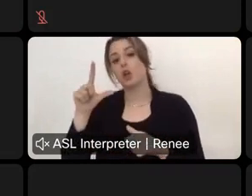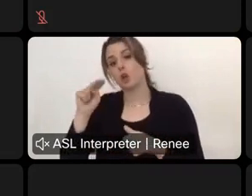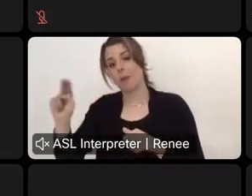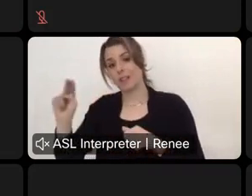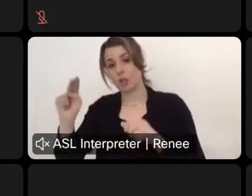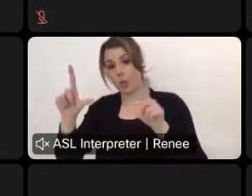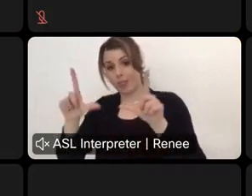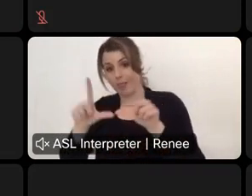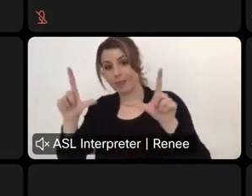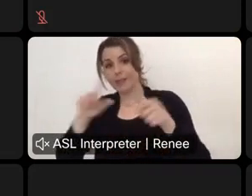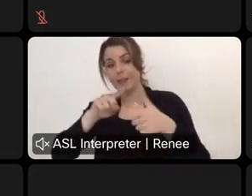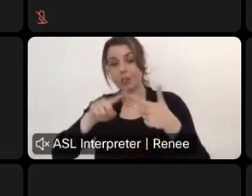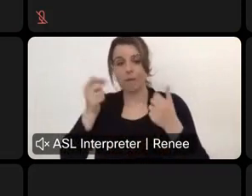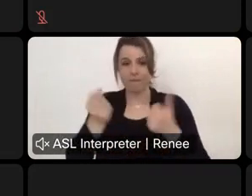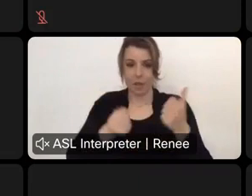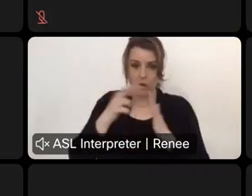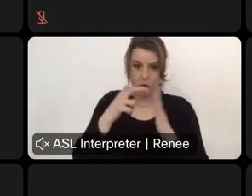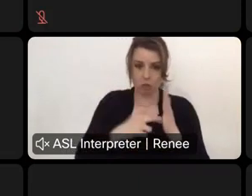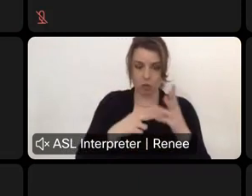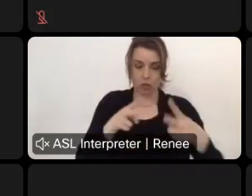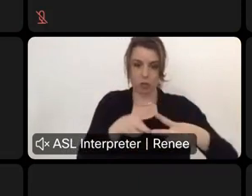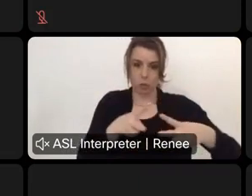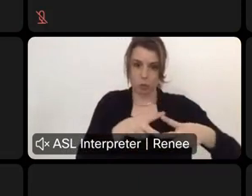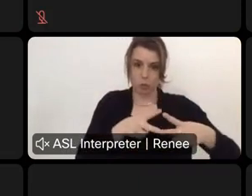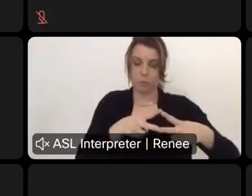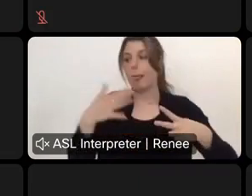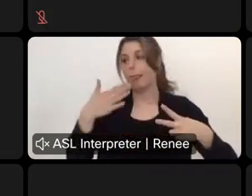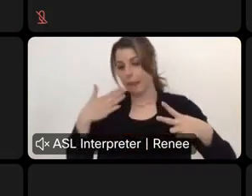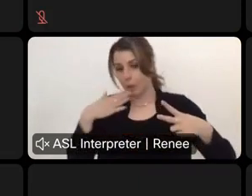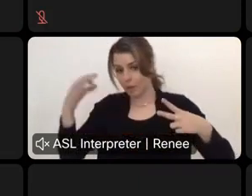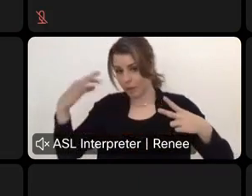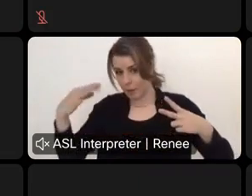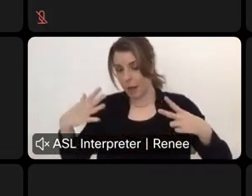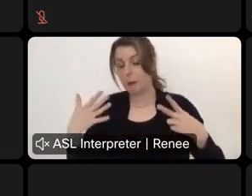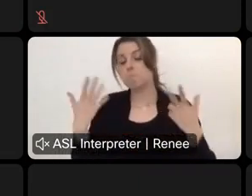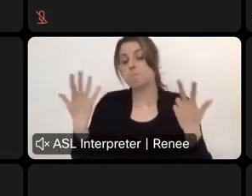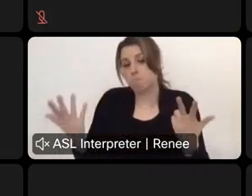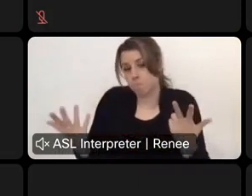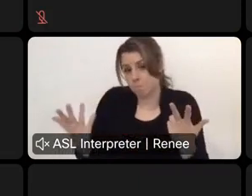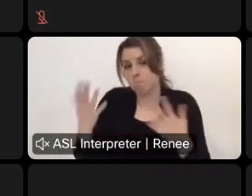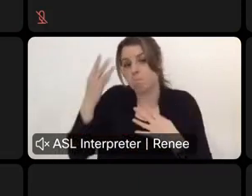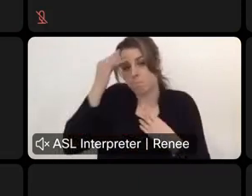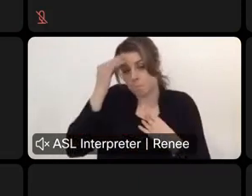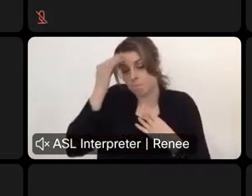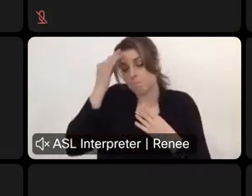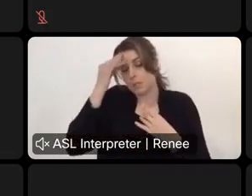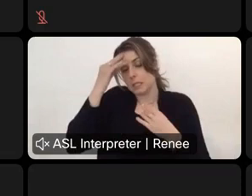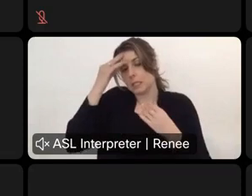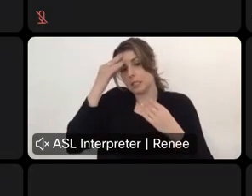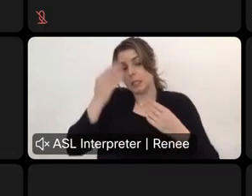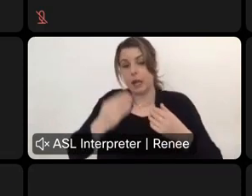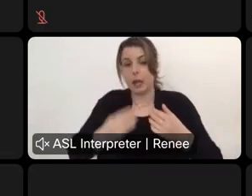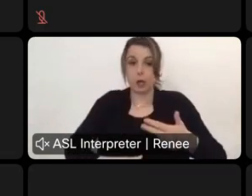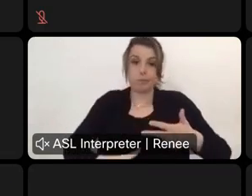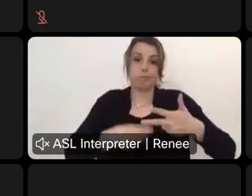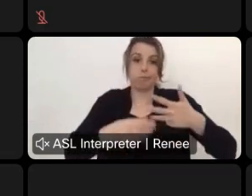Mexico vehicle registration. But, um, thank you for those comments. We can. We can consider how we do that